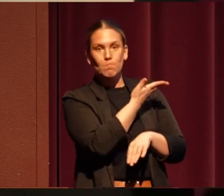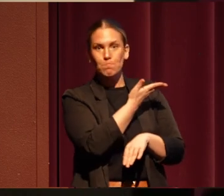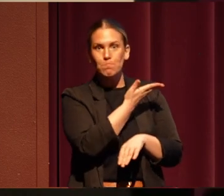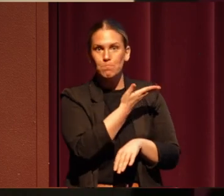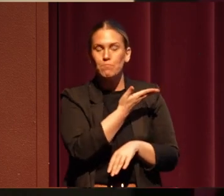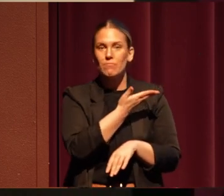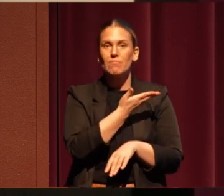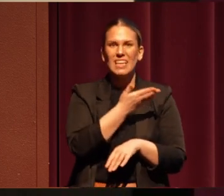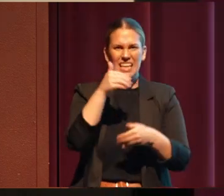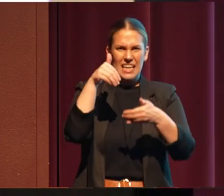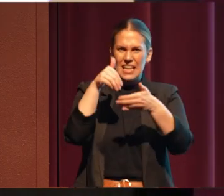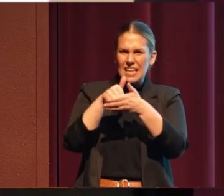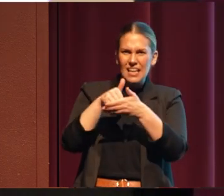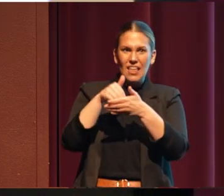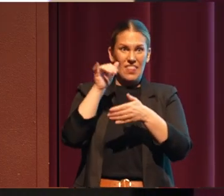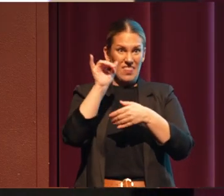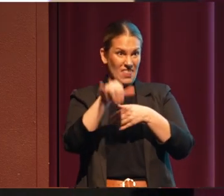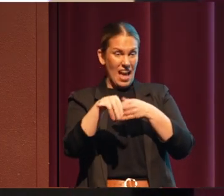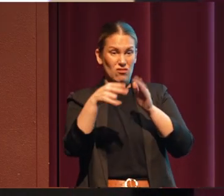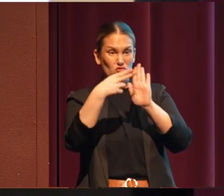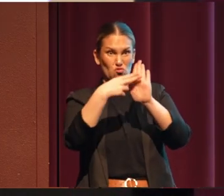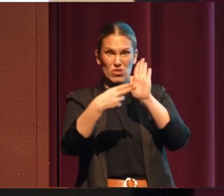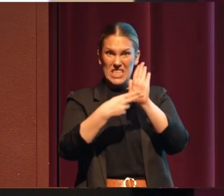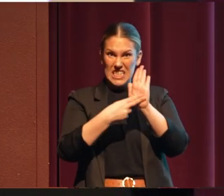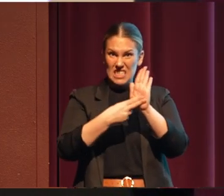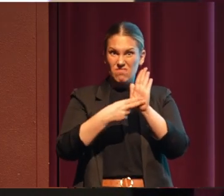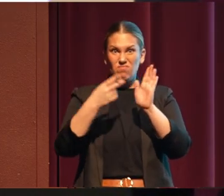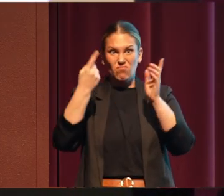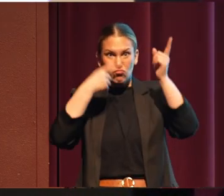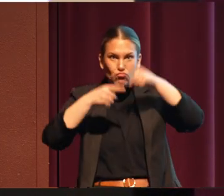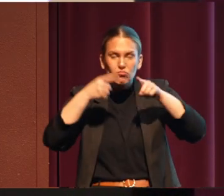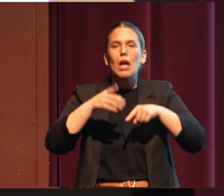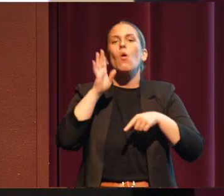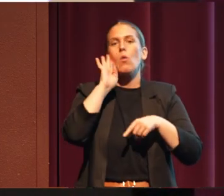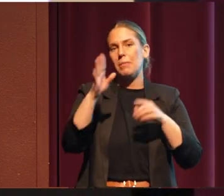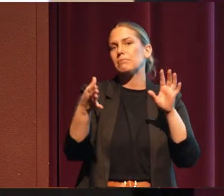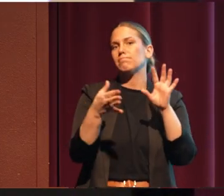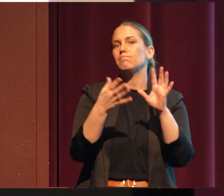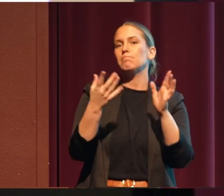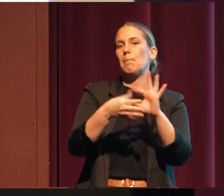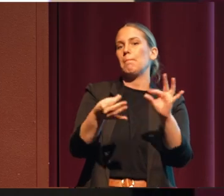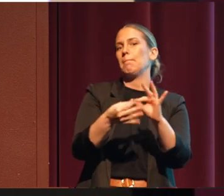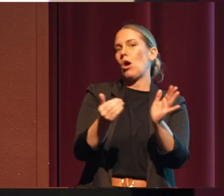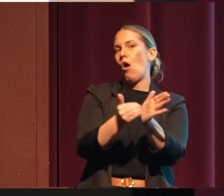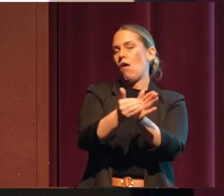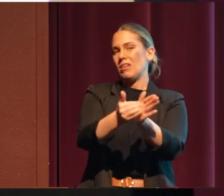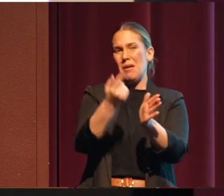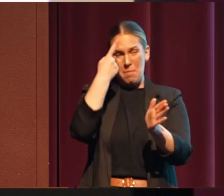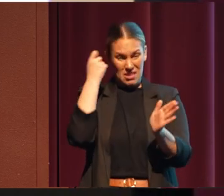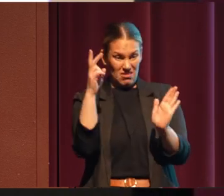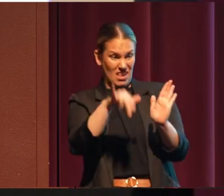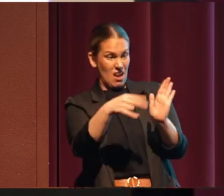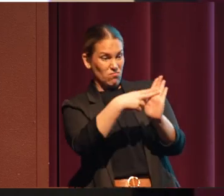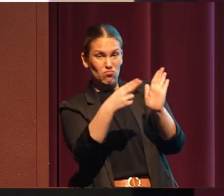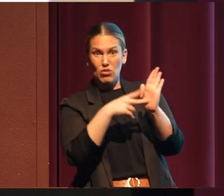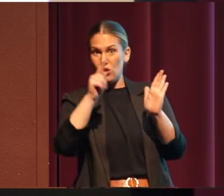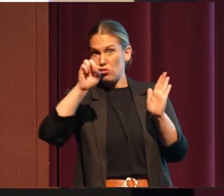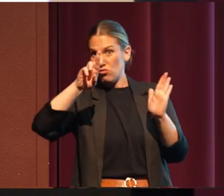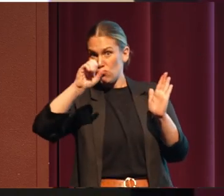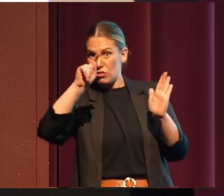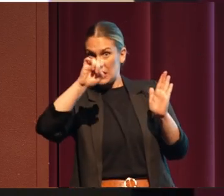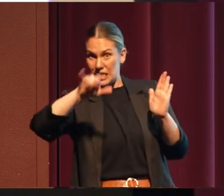is going to be a reoccurring theme that I'm going to talk about today. Because although this treaty was signed in 1864,